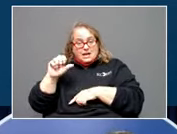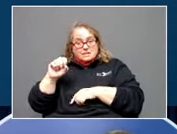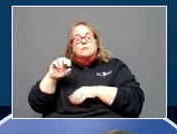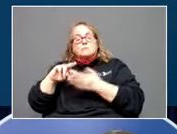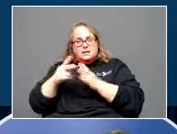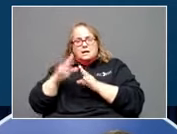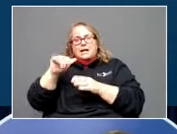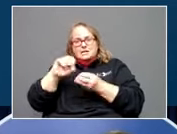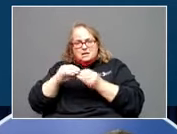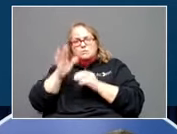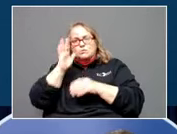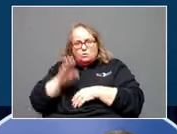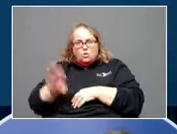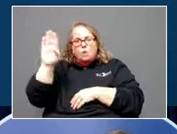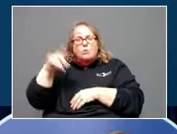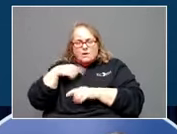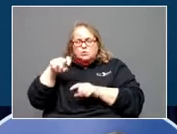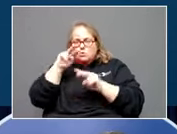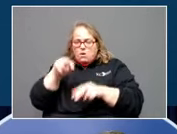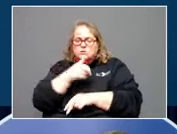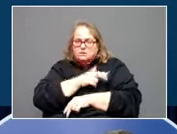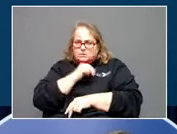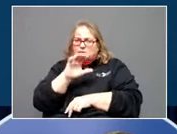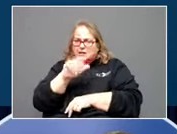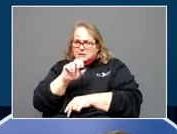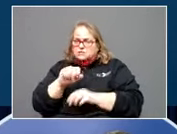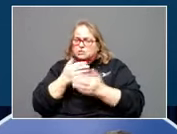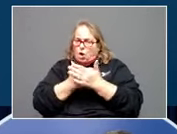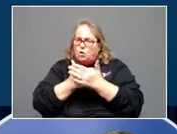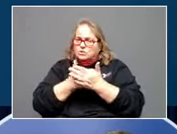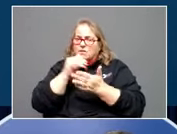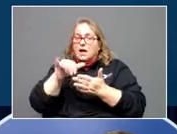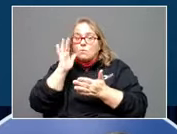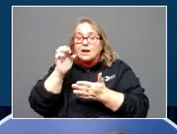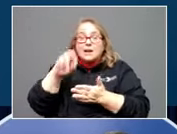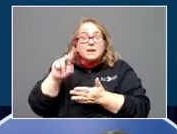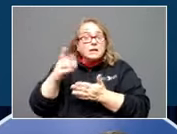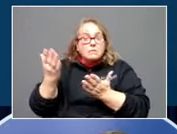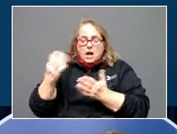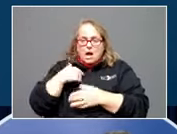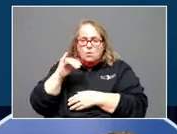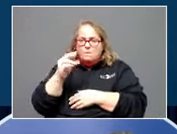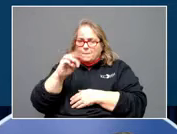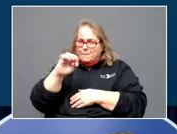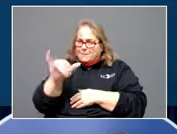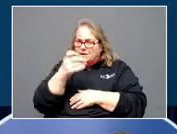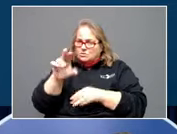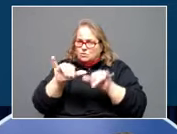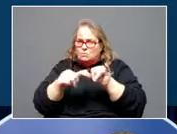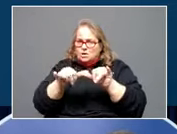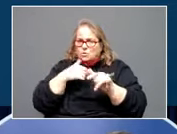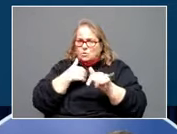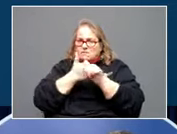We'll be watching hospitalizations real closely. That will end up being our major metric that we follow during Omicron. But